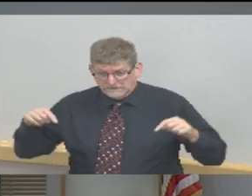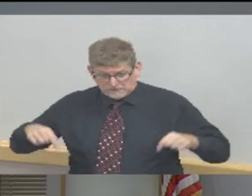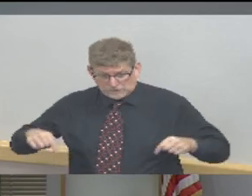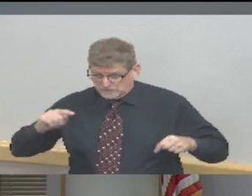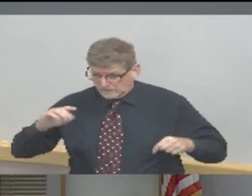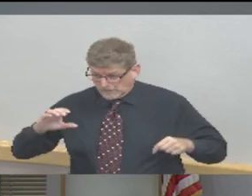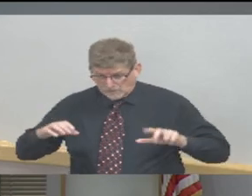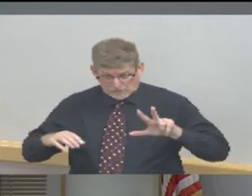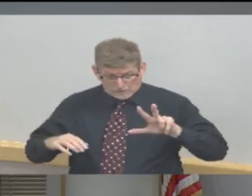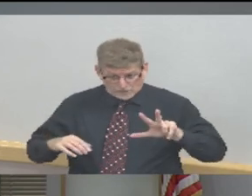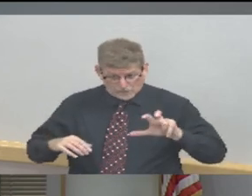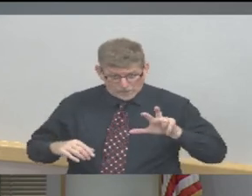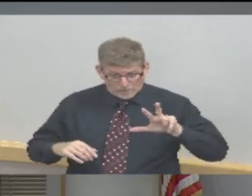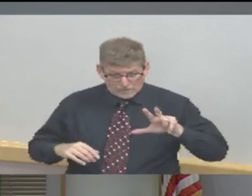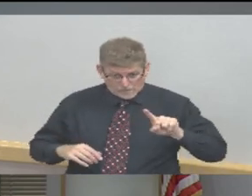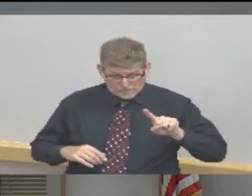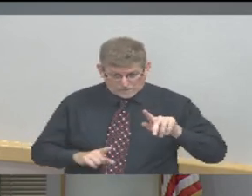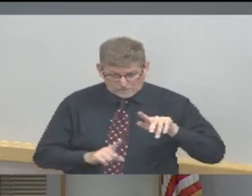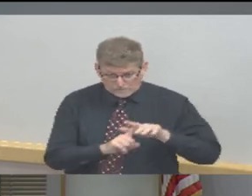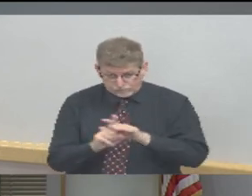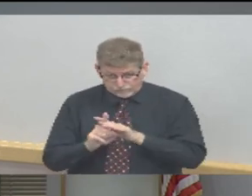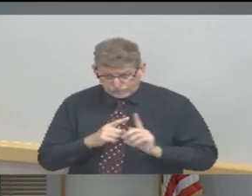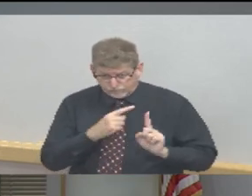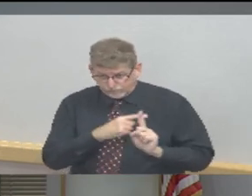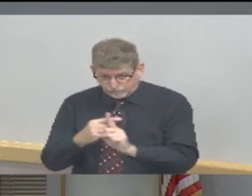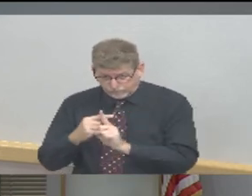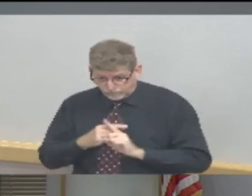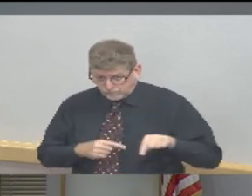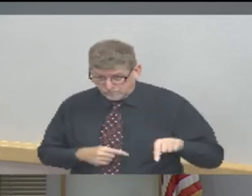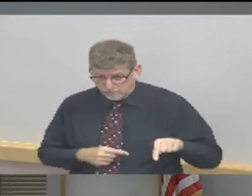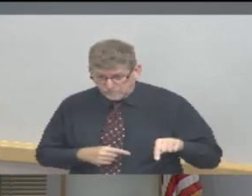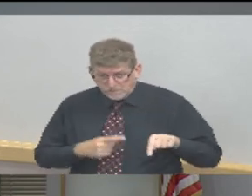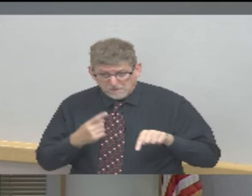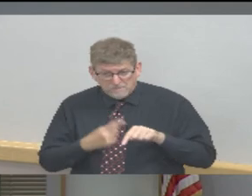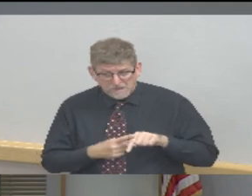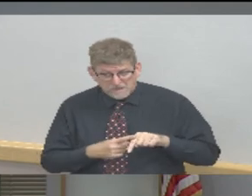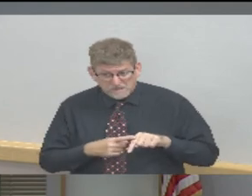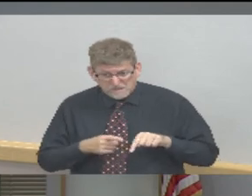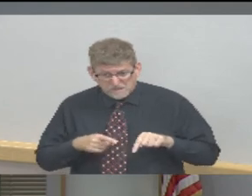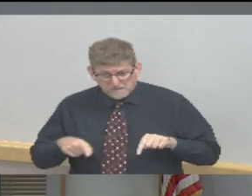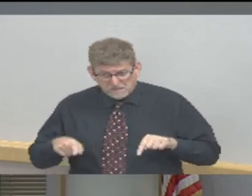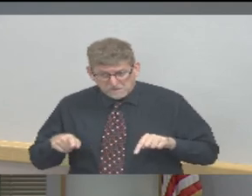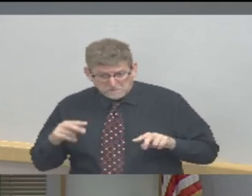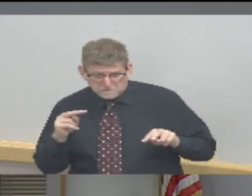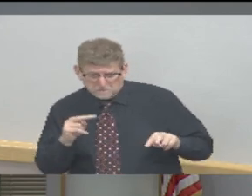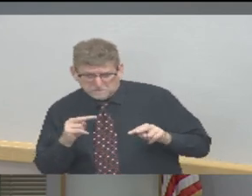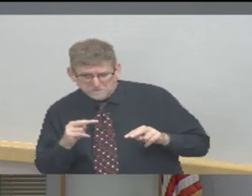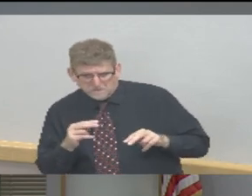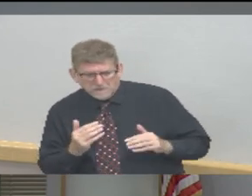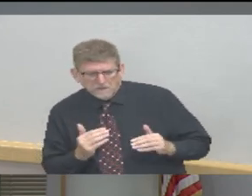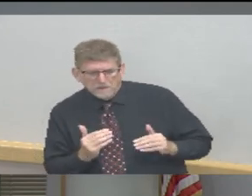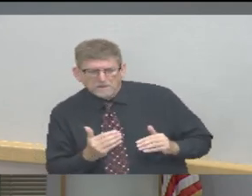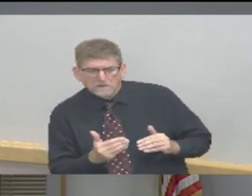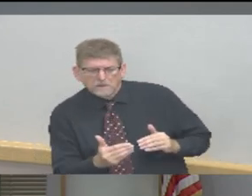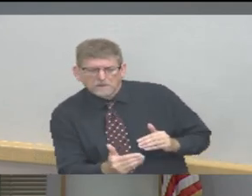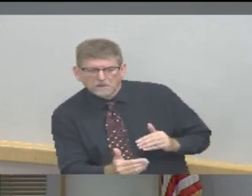increase in number of cases in the last few weeks. Can we assume we are being hit by a delayed peak of COVID cases in the county?